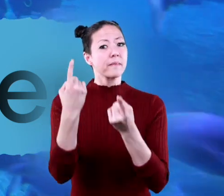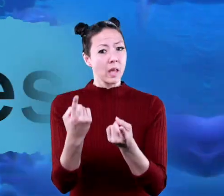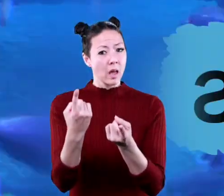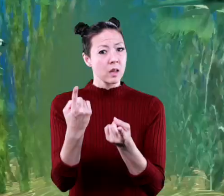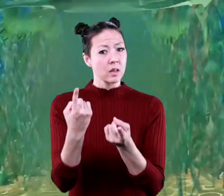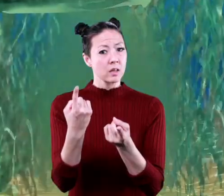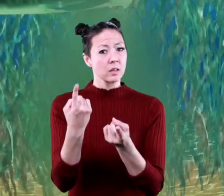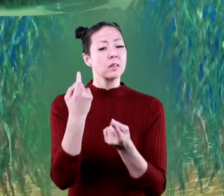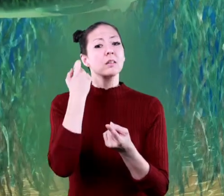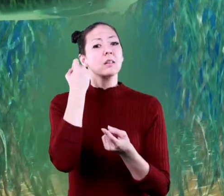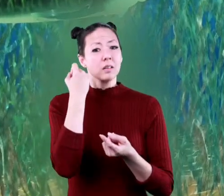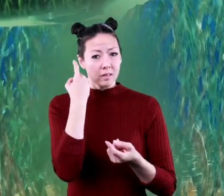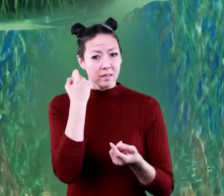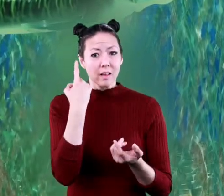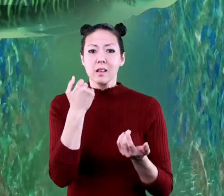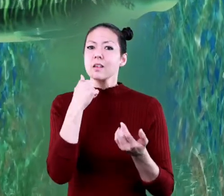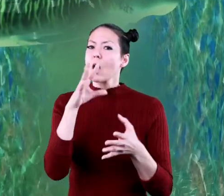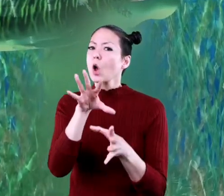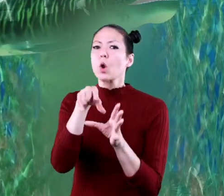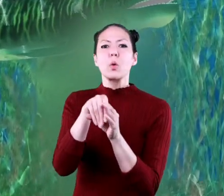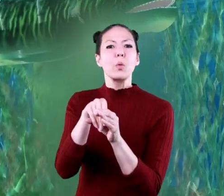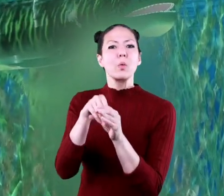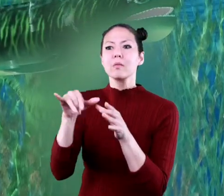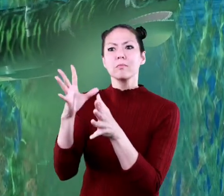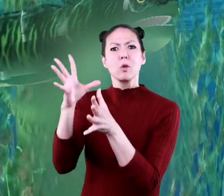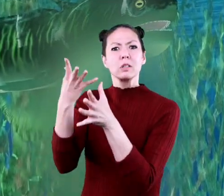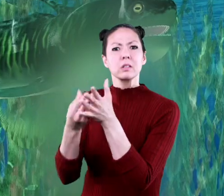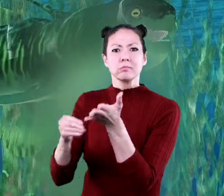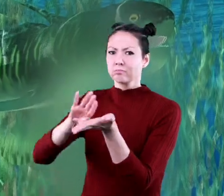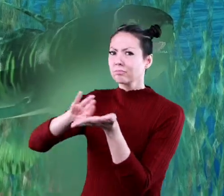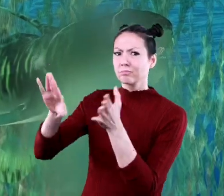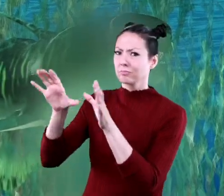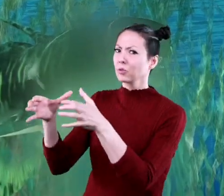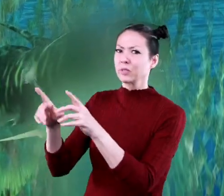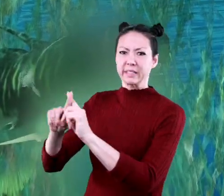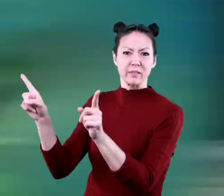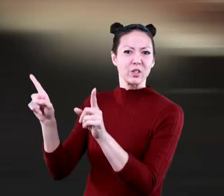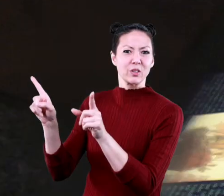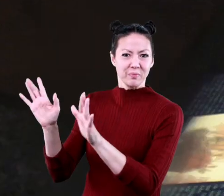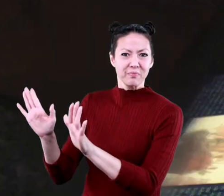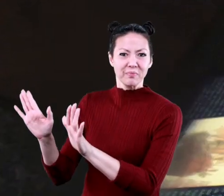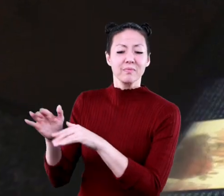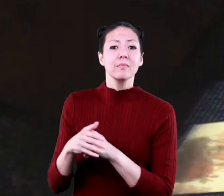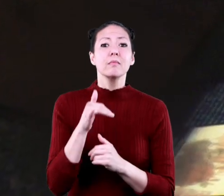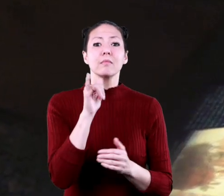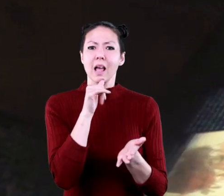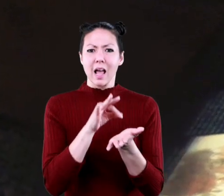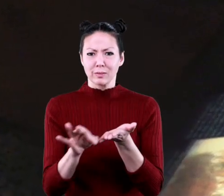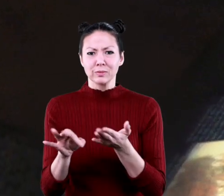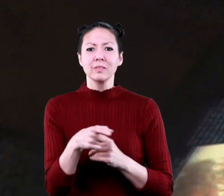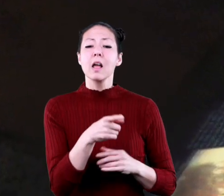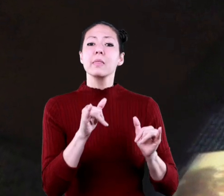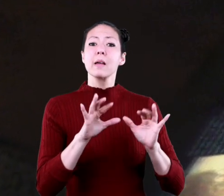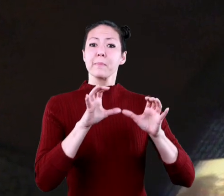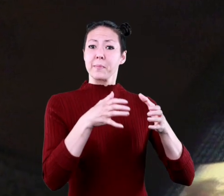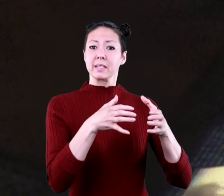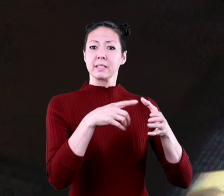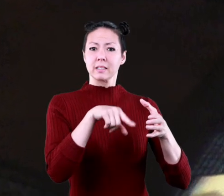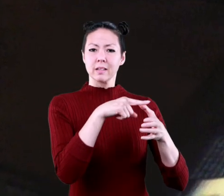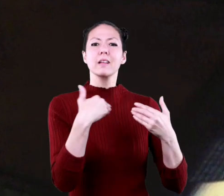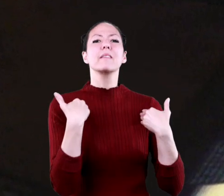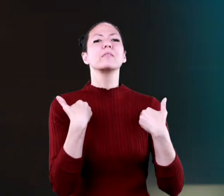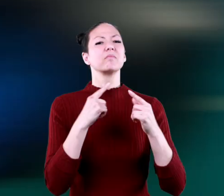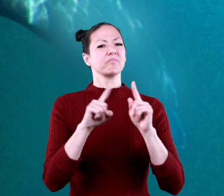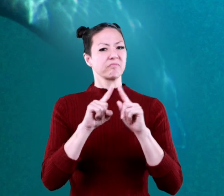far. And that's not even including the ones that have gone extinct. These species often have distinctive